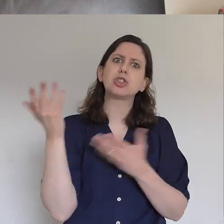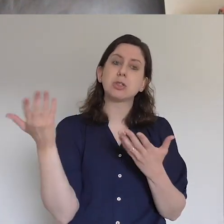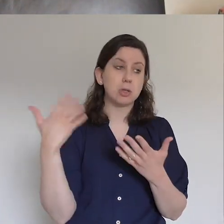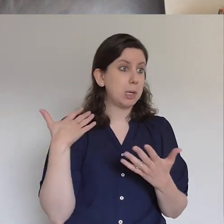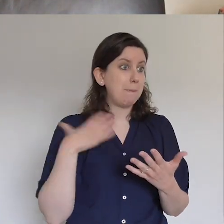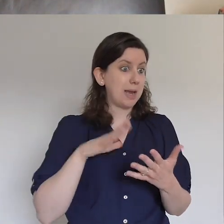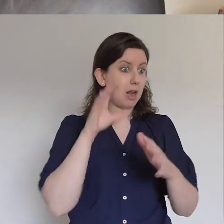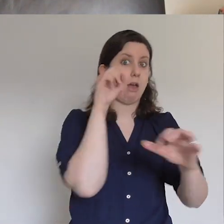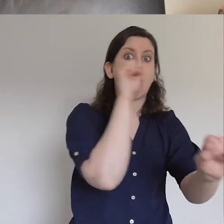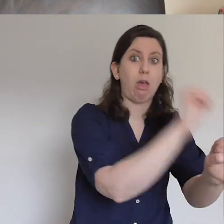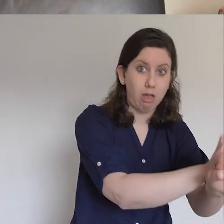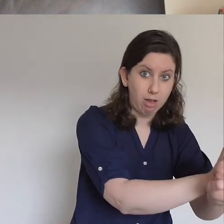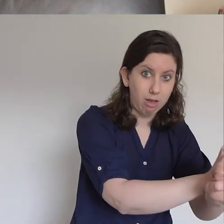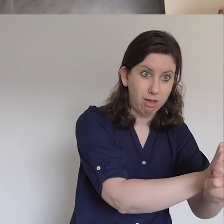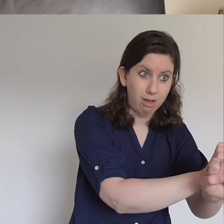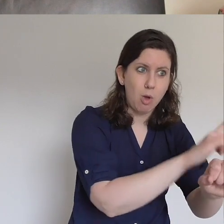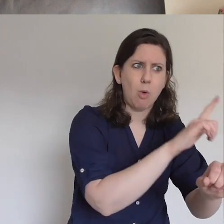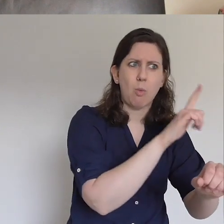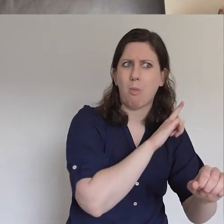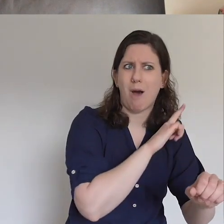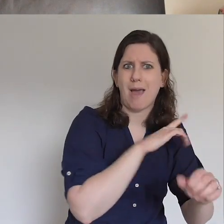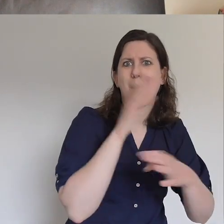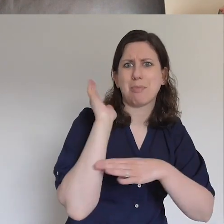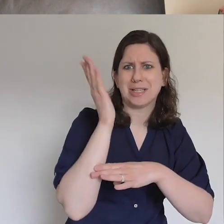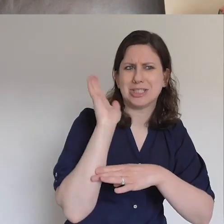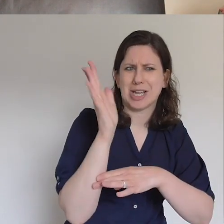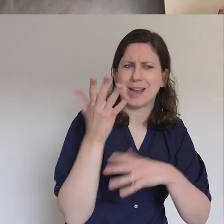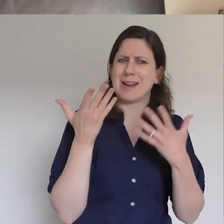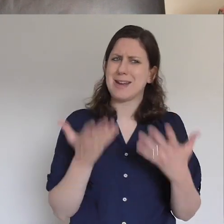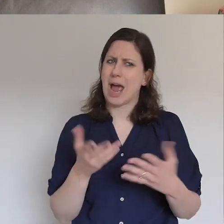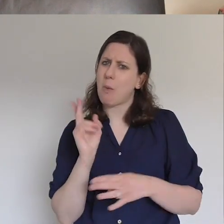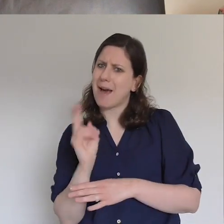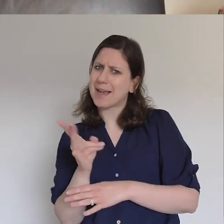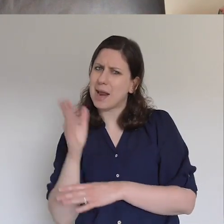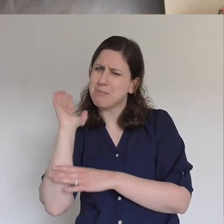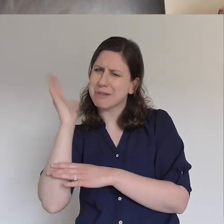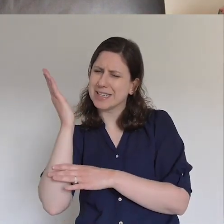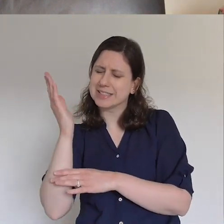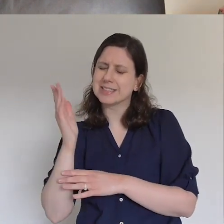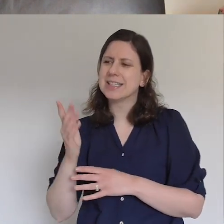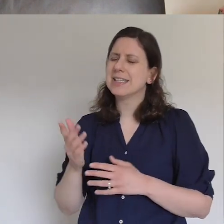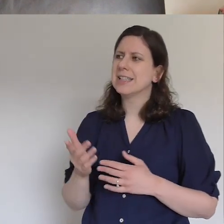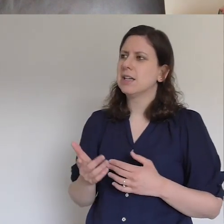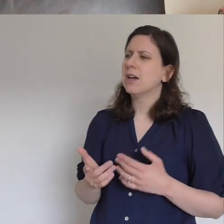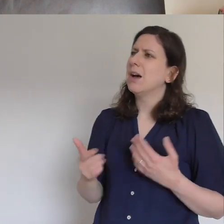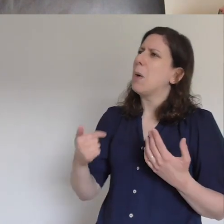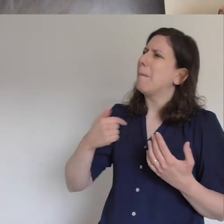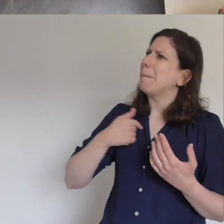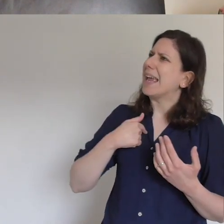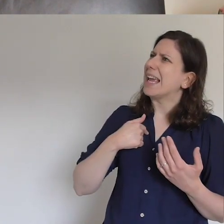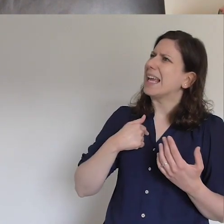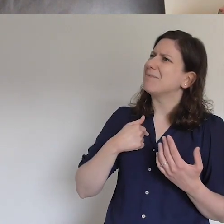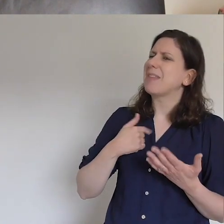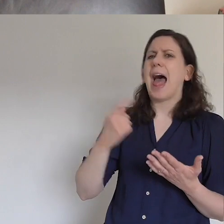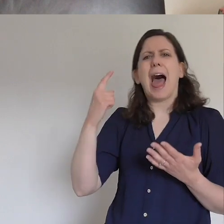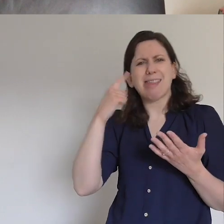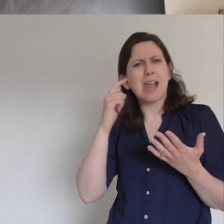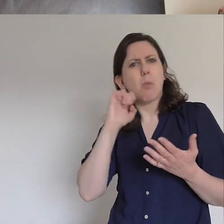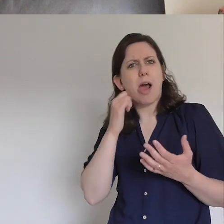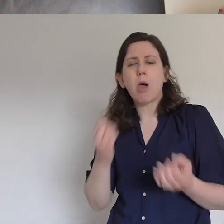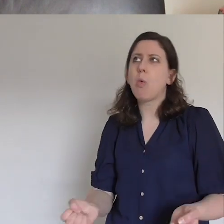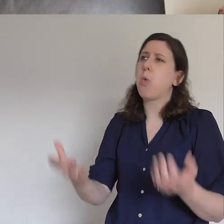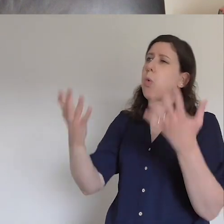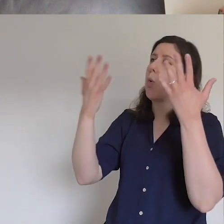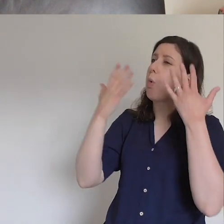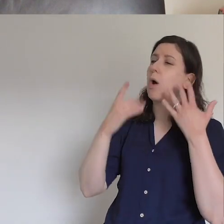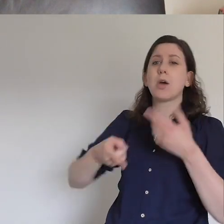you out for. Yes. Go and do it again. How do you feel then? I don't know. I think you'd be so overwhelmed by the power of God that you would just go and get on with it,